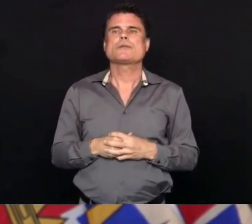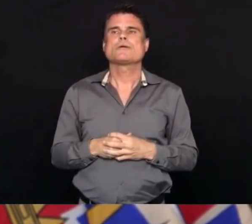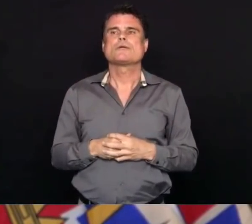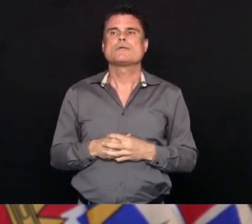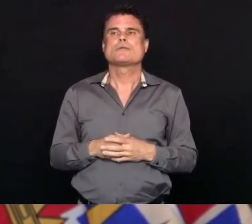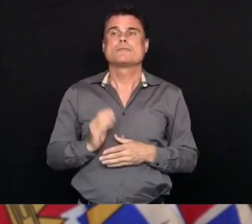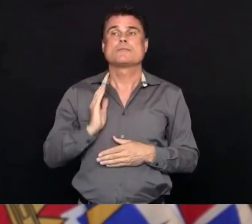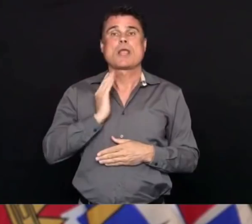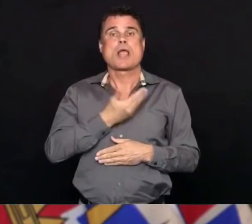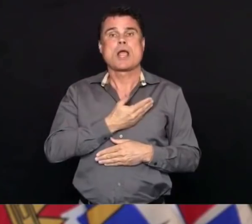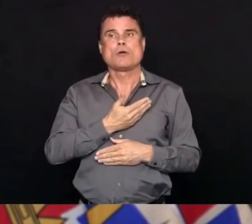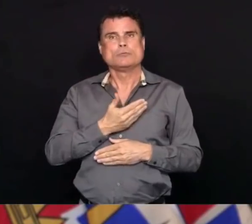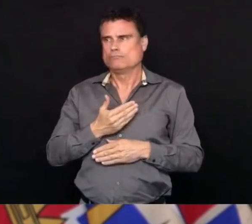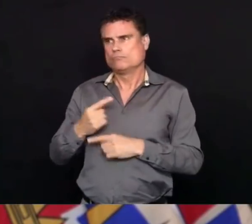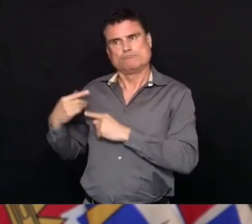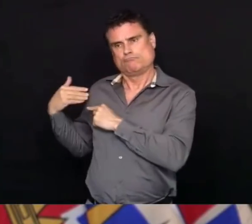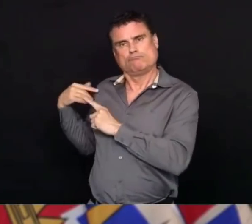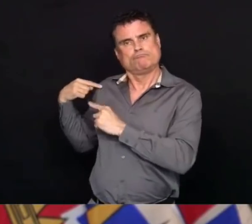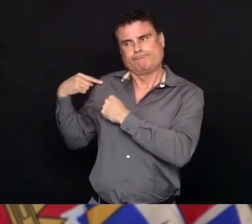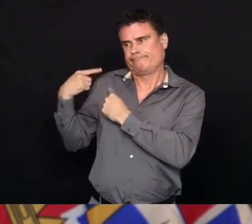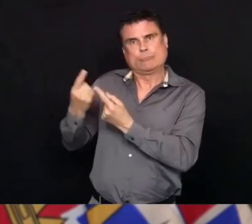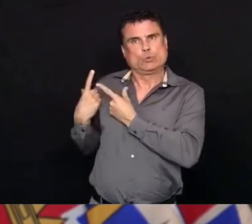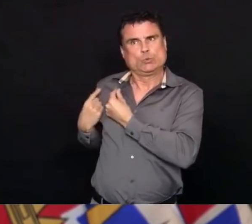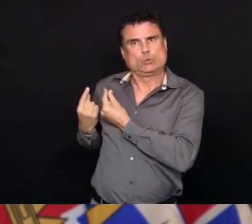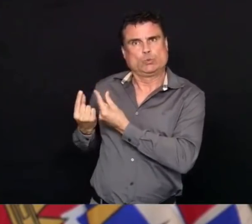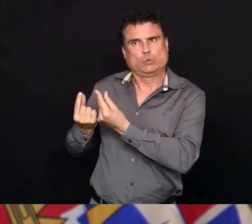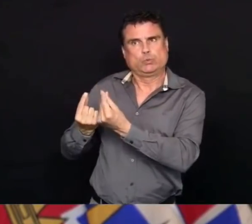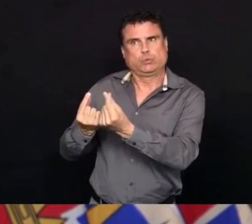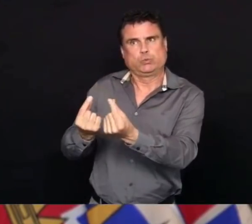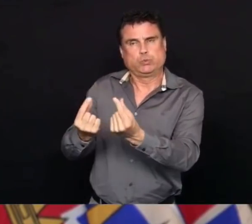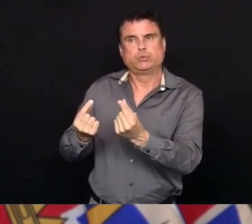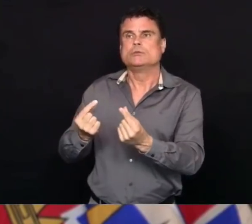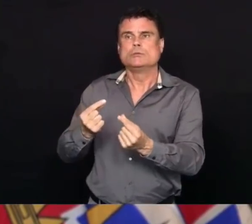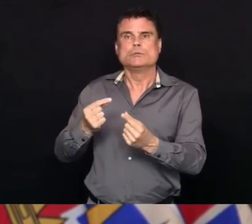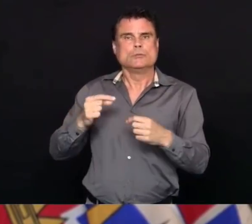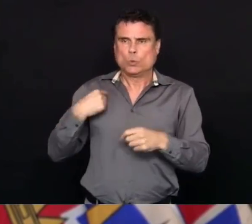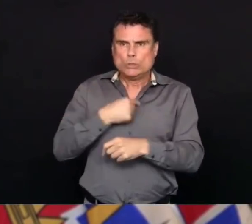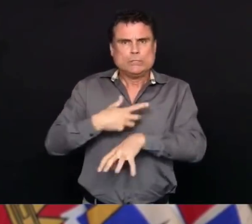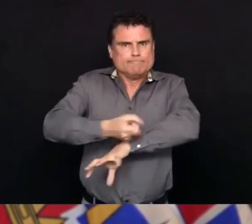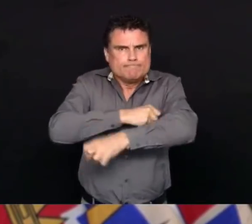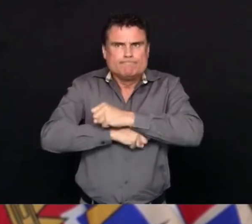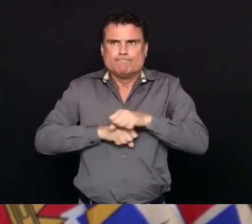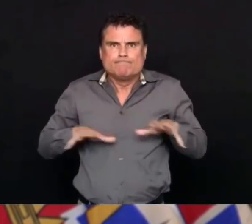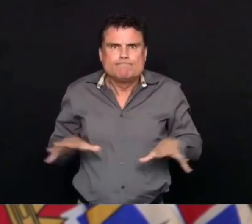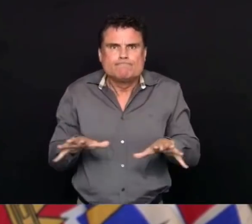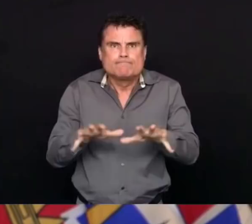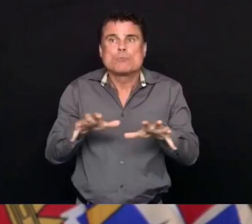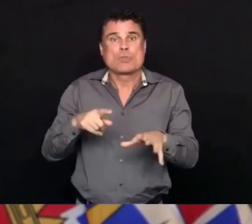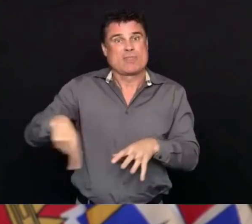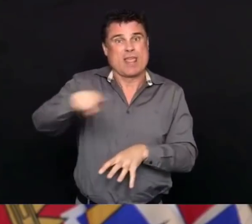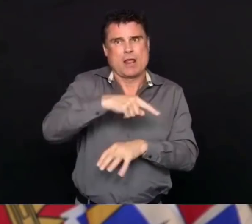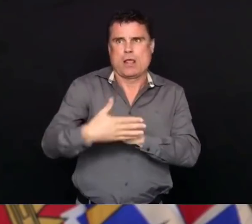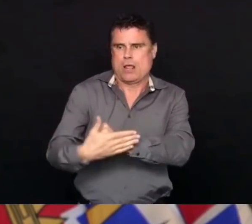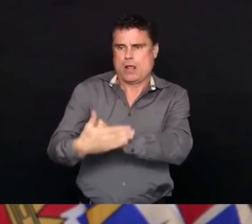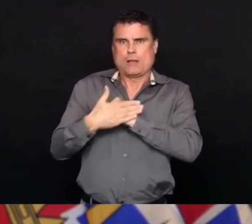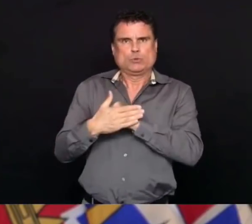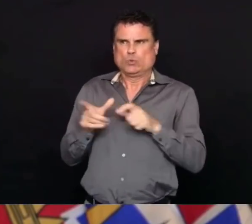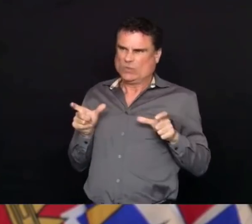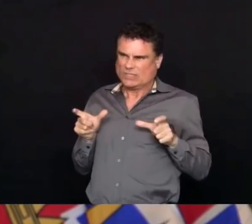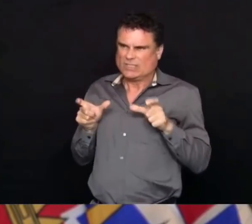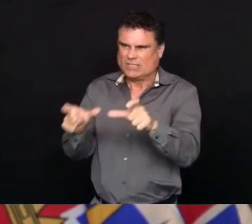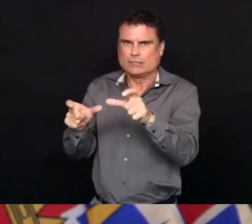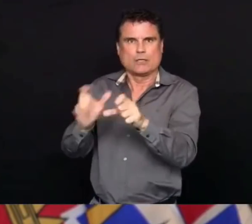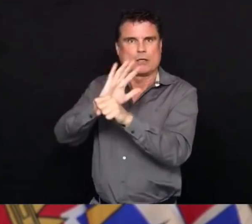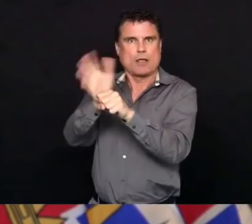helping us build our firewall that we will need to continue for some time to come here in British Columbia. First to the mobile medical